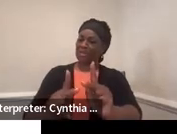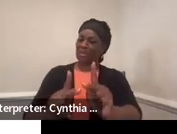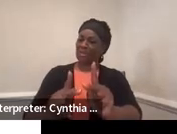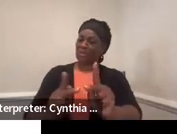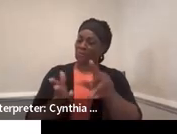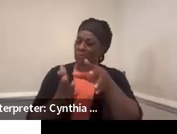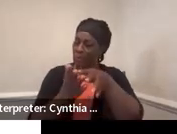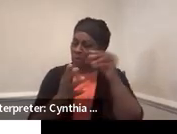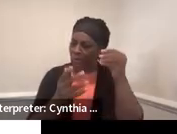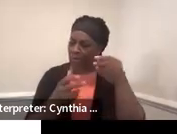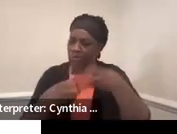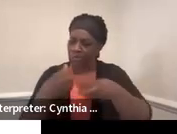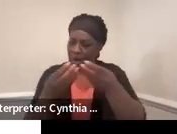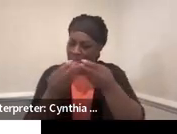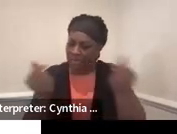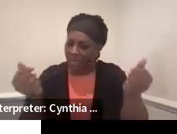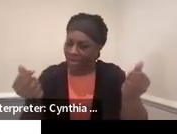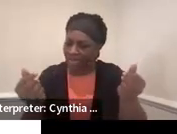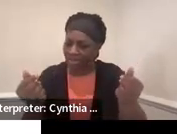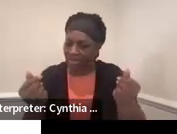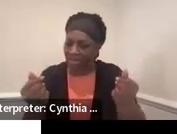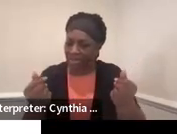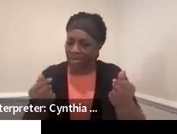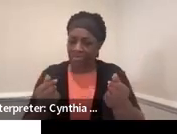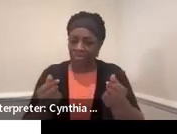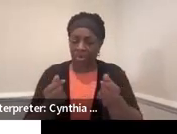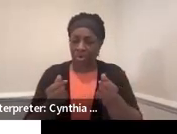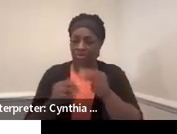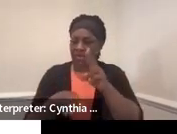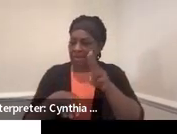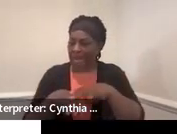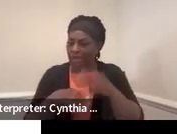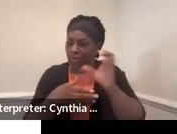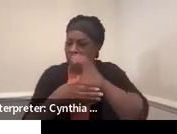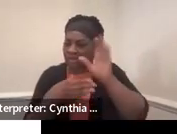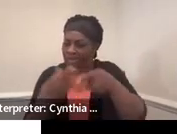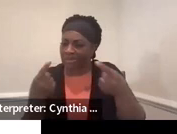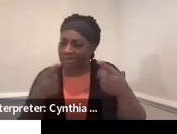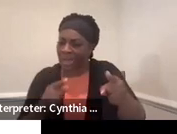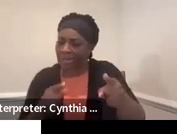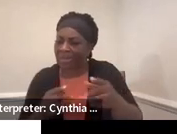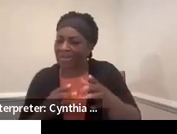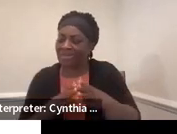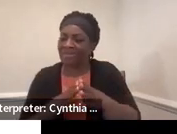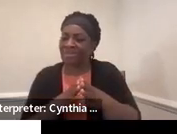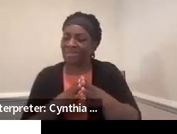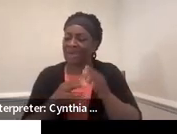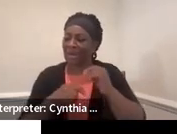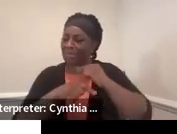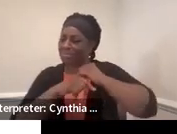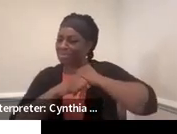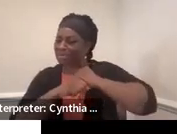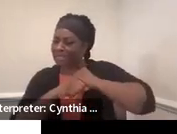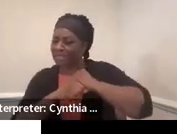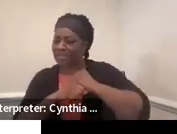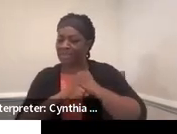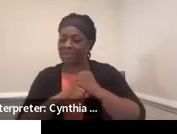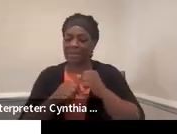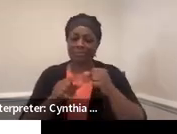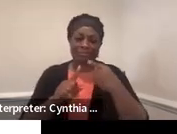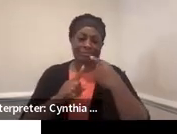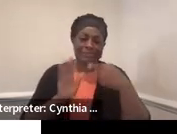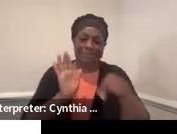learn to problem solve or to deal with the natural consequences of something that happens, whether negative or positive.